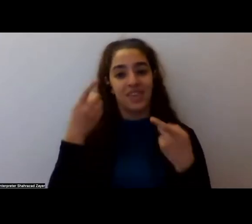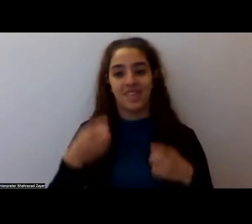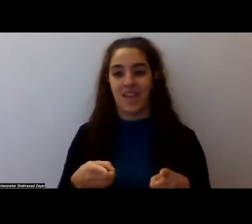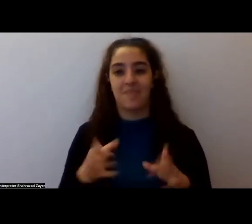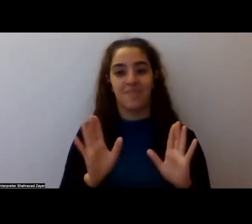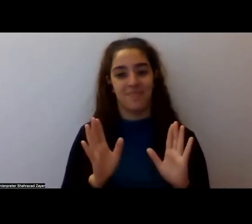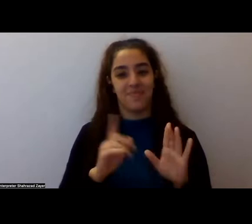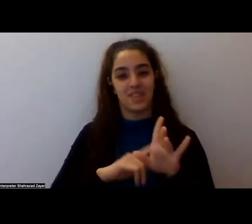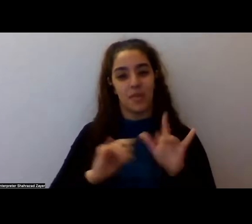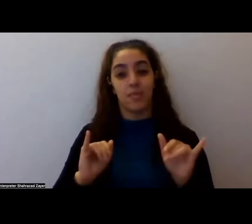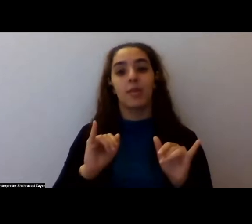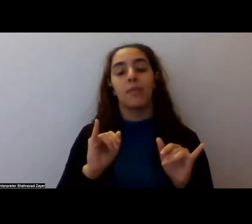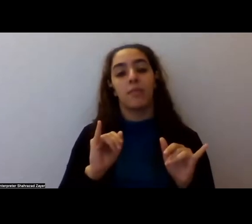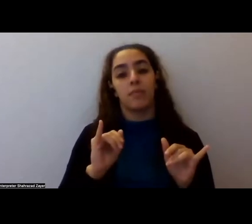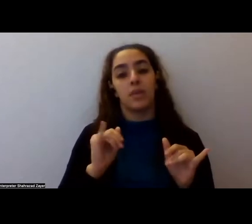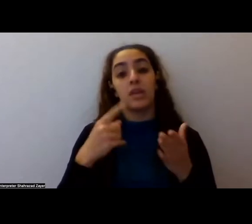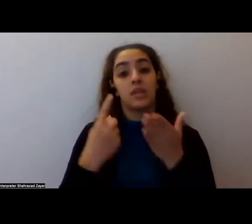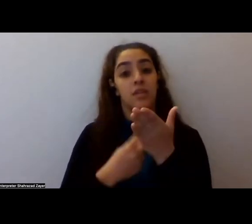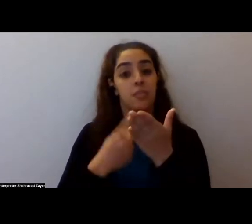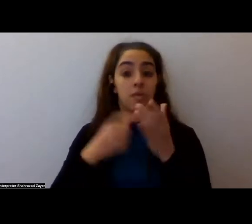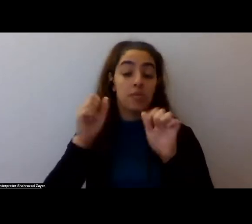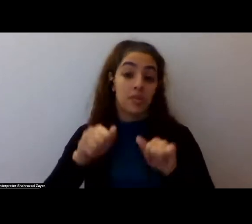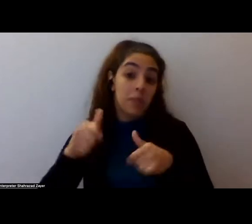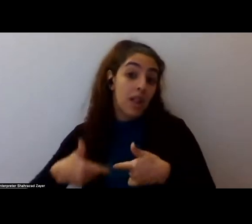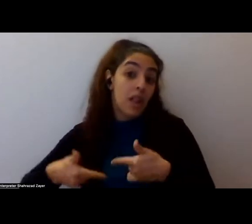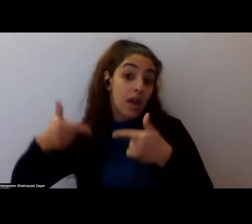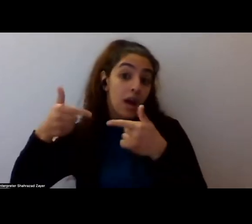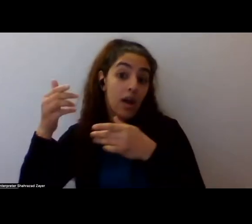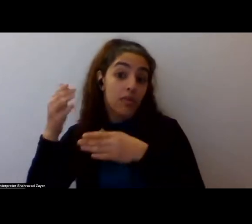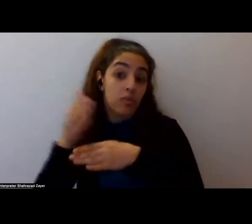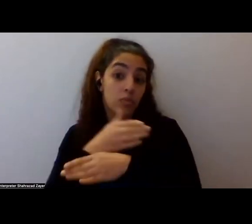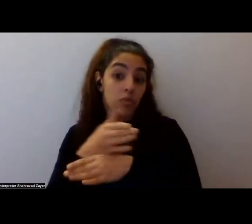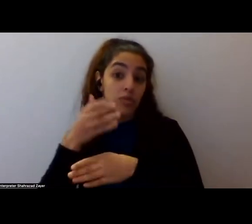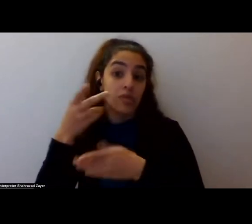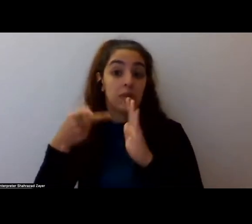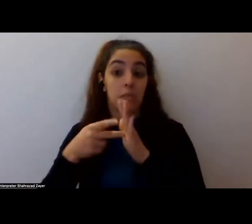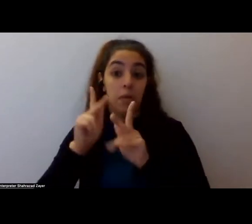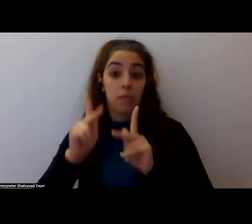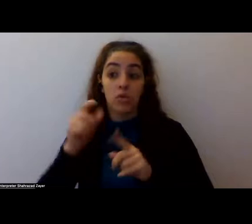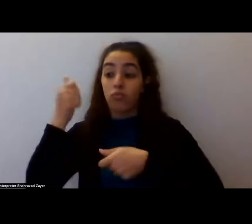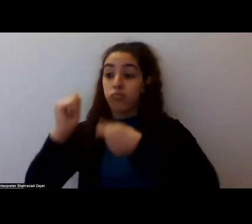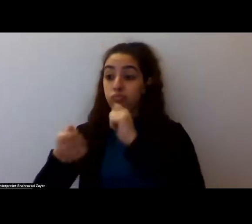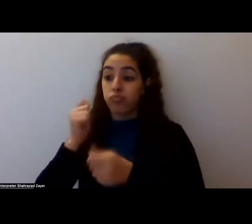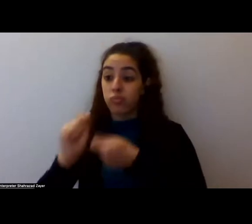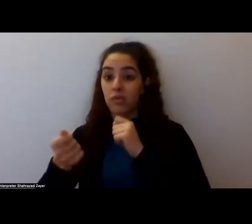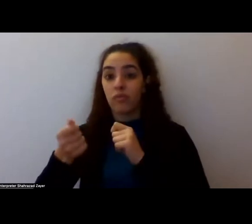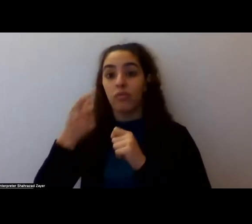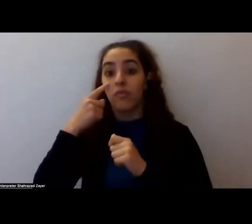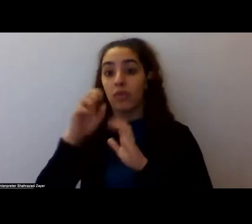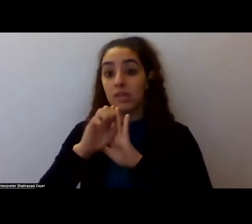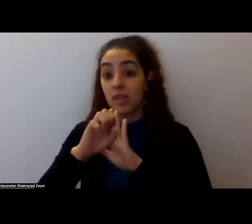sometimes that could be, um, live music, like, um, some, some drumming in an ayahuasca ceremony, for instance.